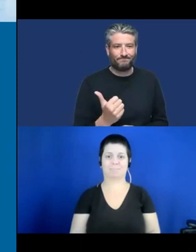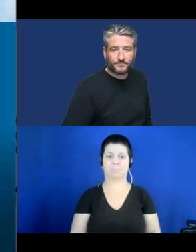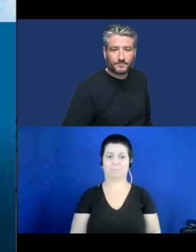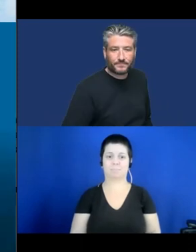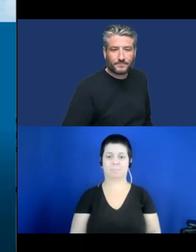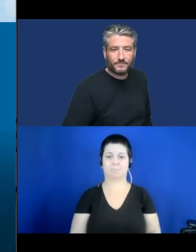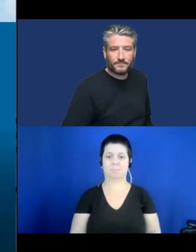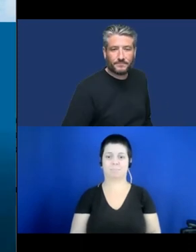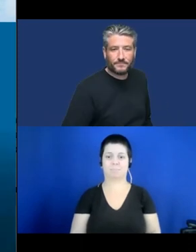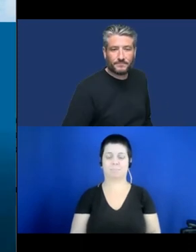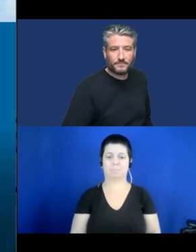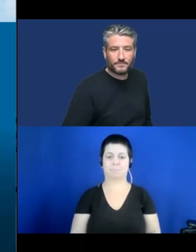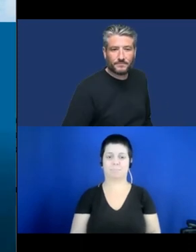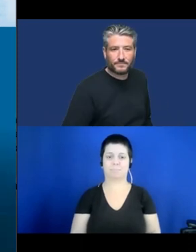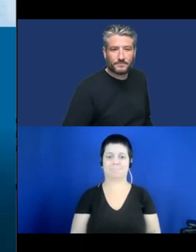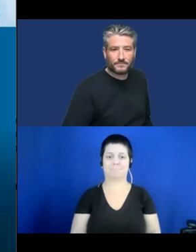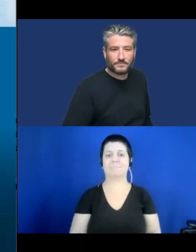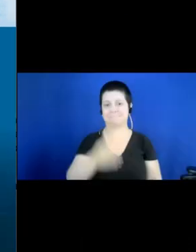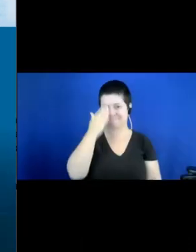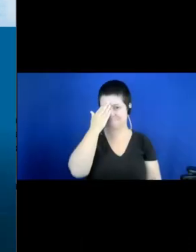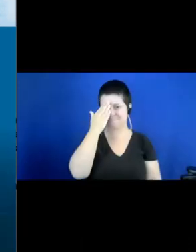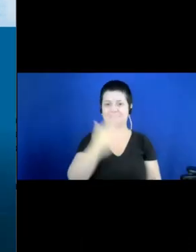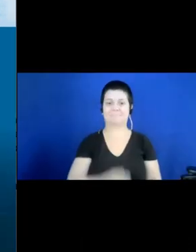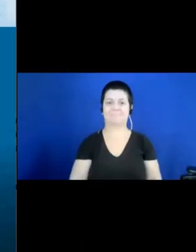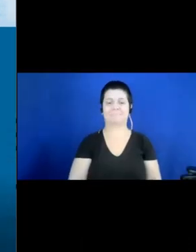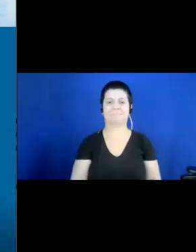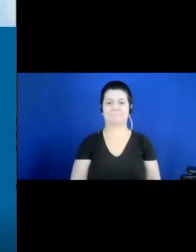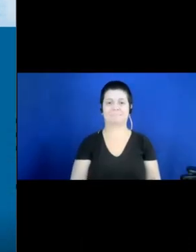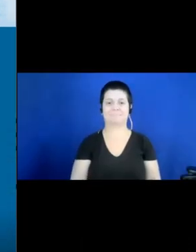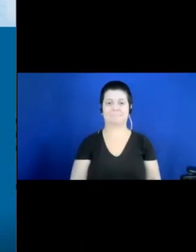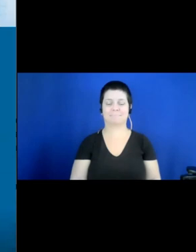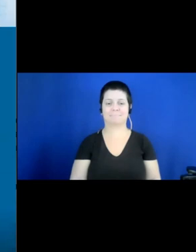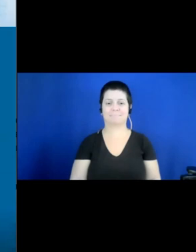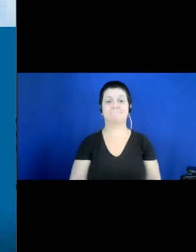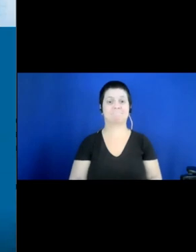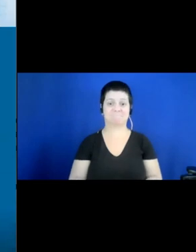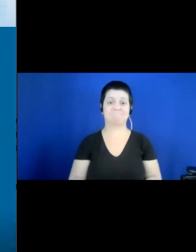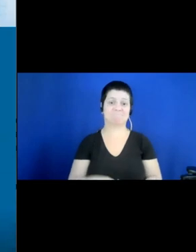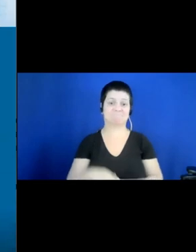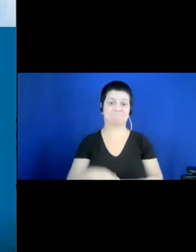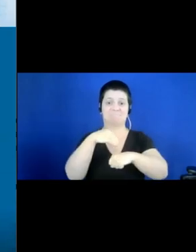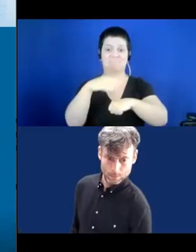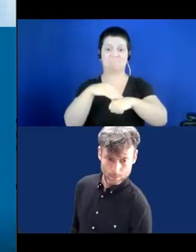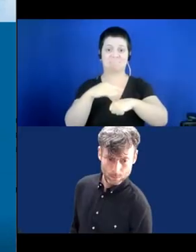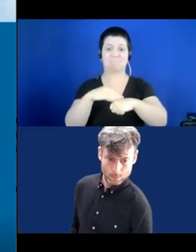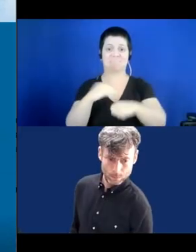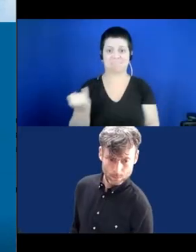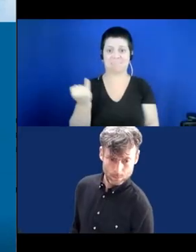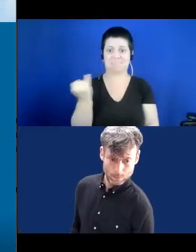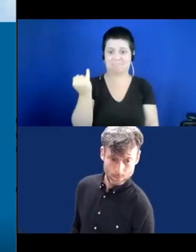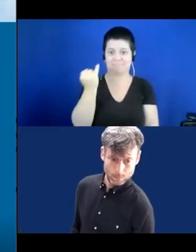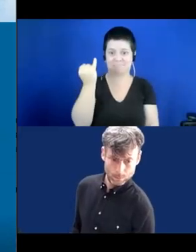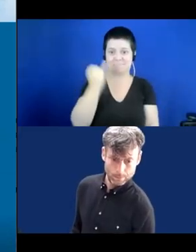Thank you very much. Very important messages there and that are really addressing